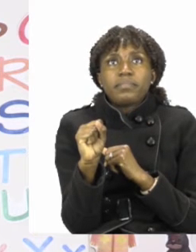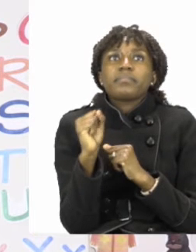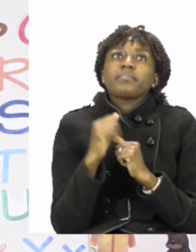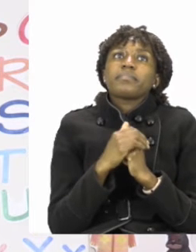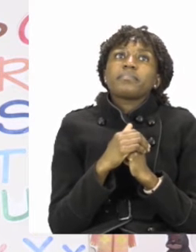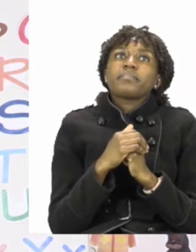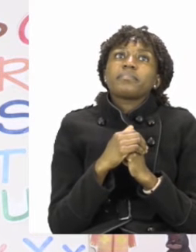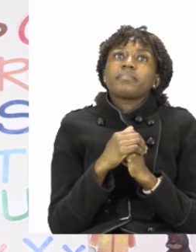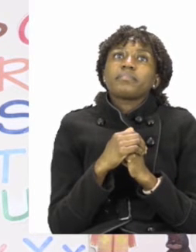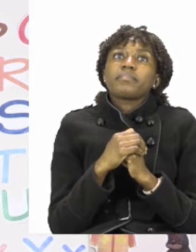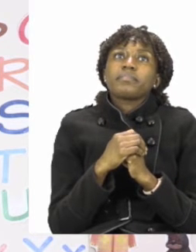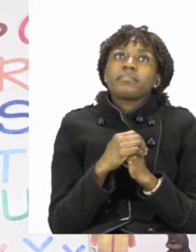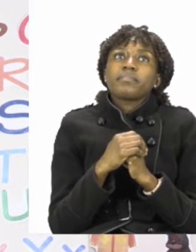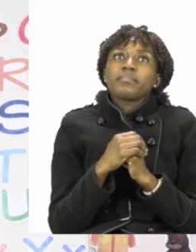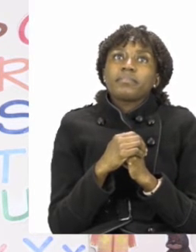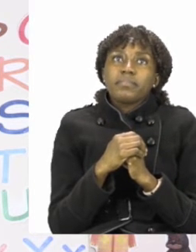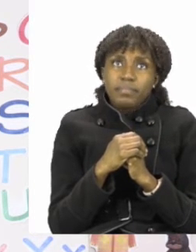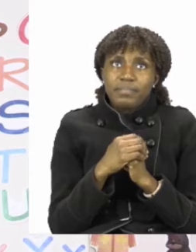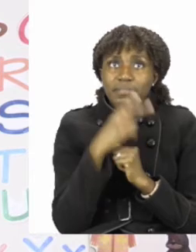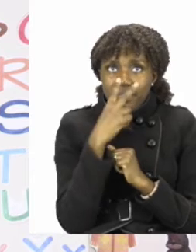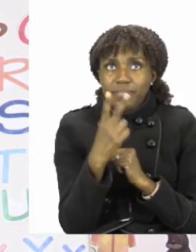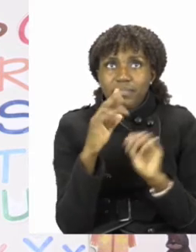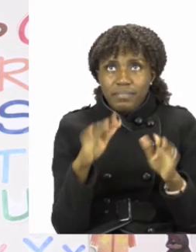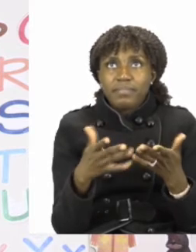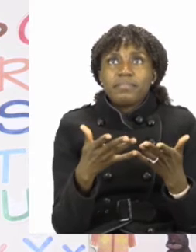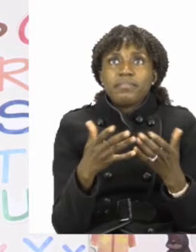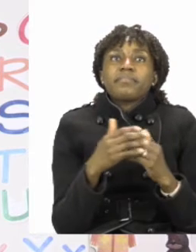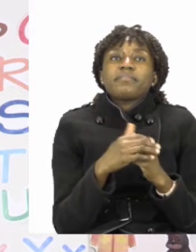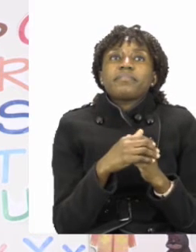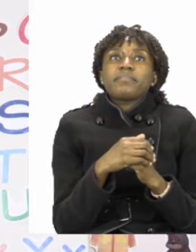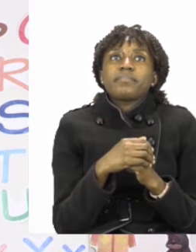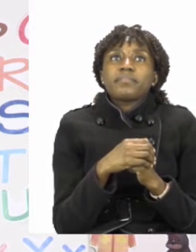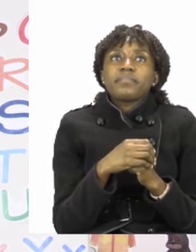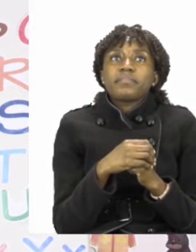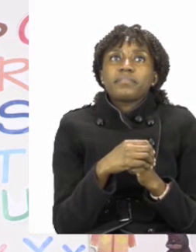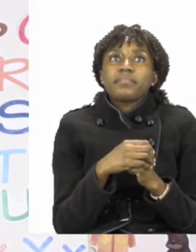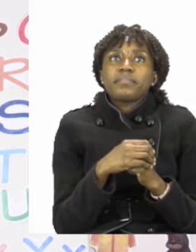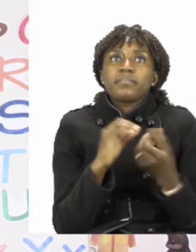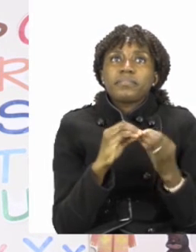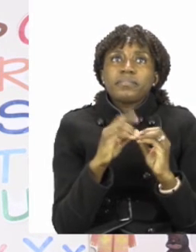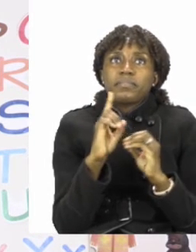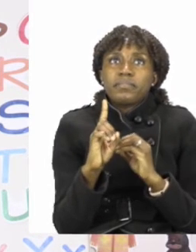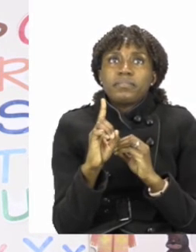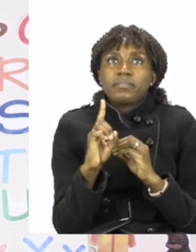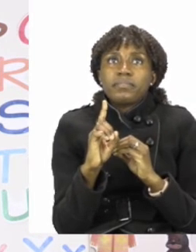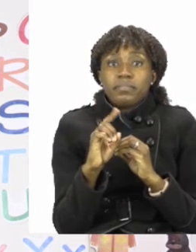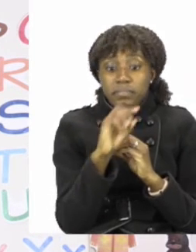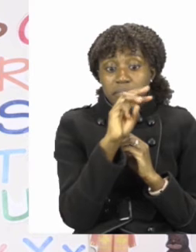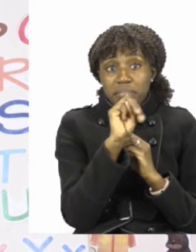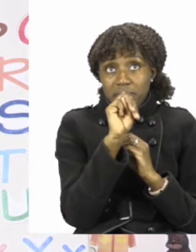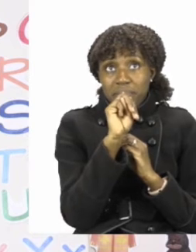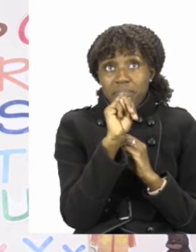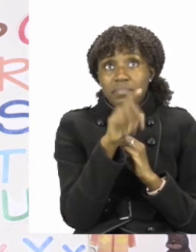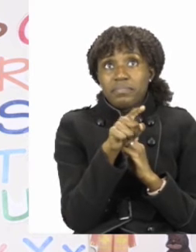to the word. Let's see if this rule is going to help us. Number one or M says